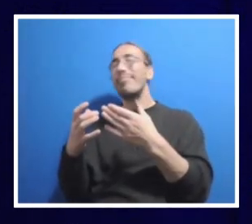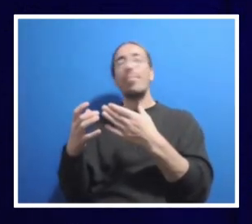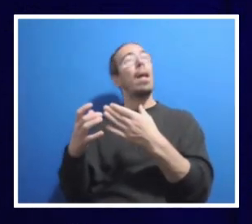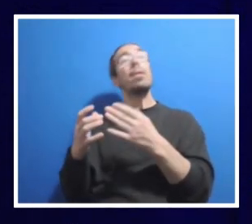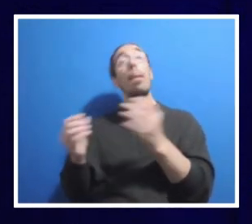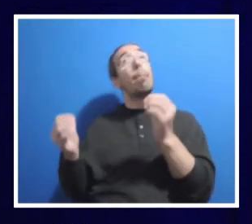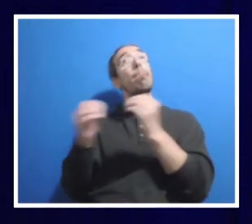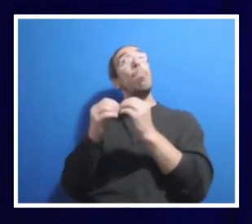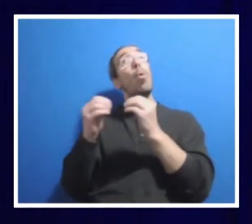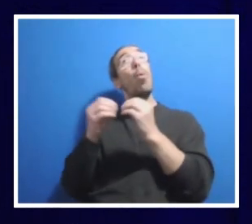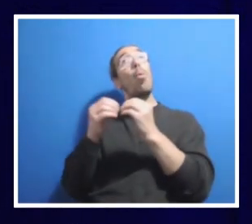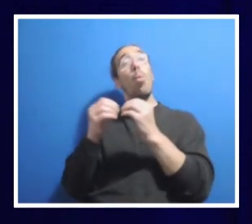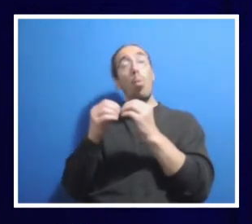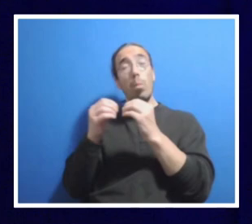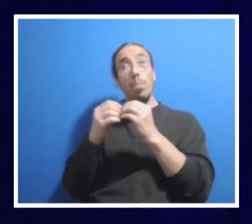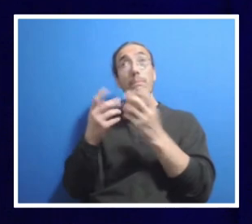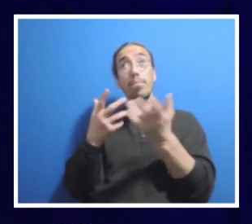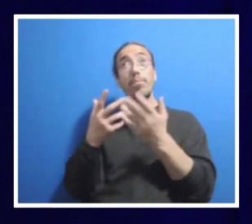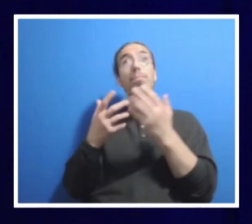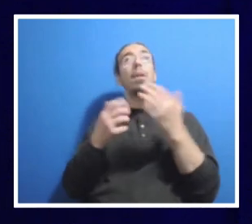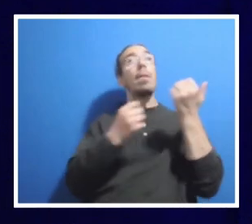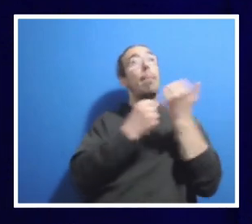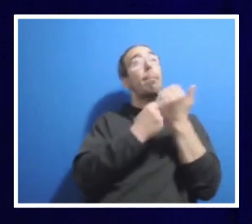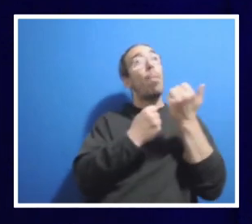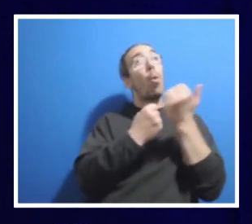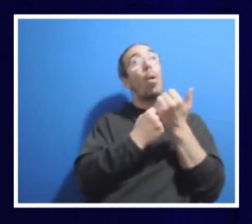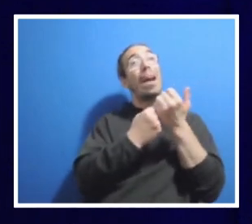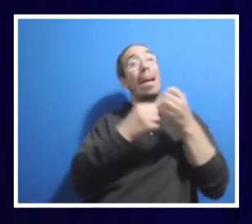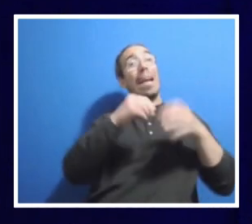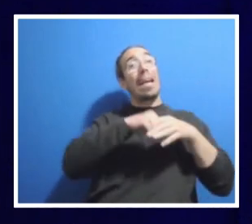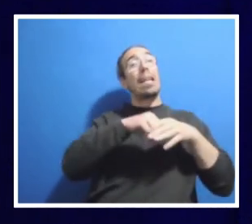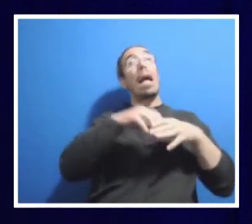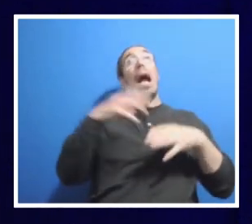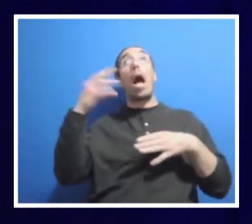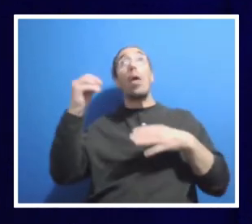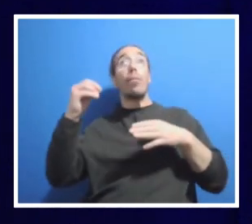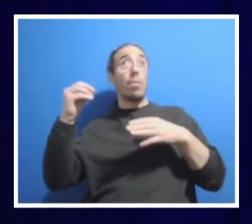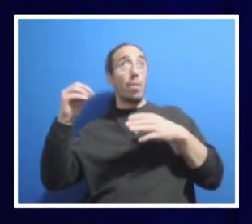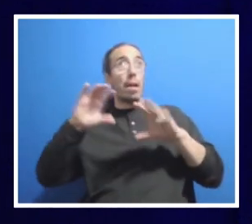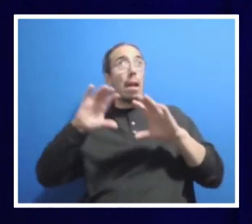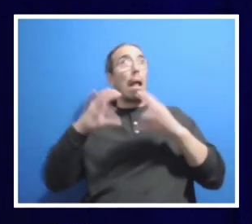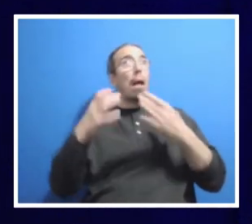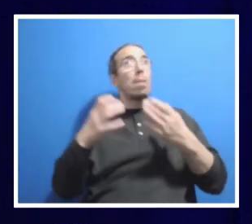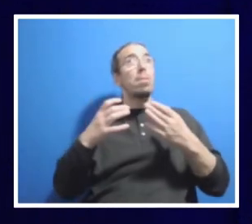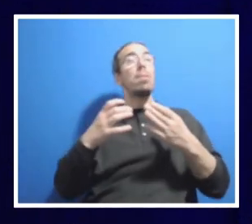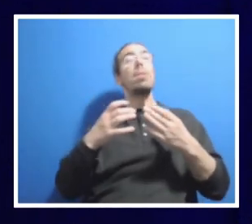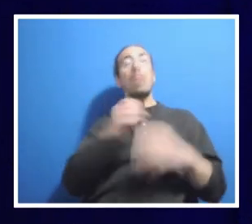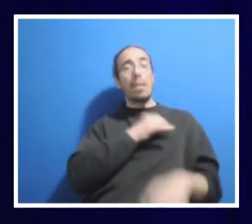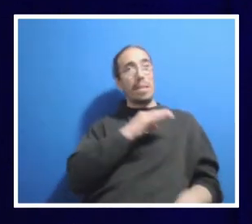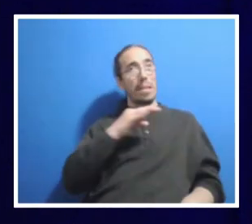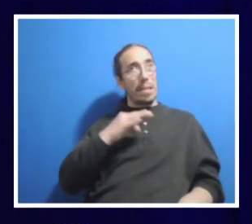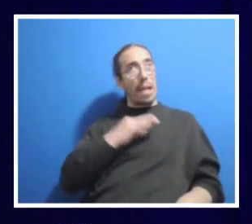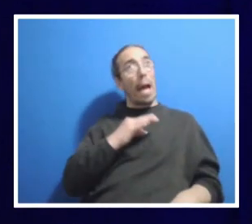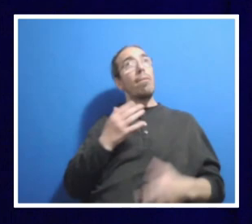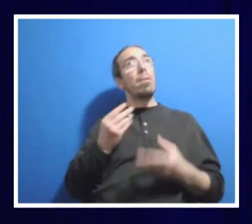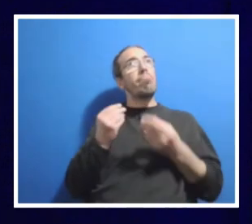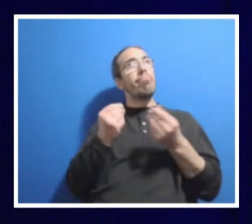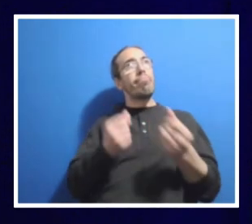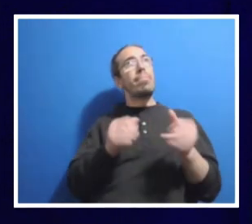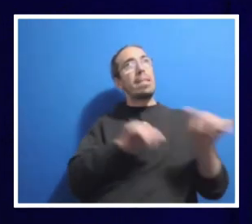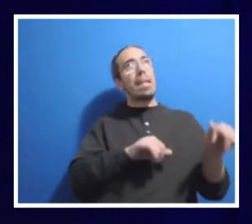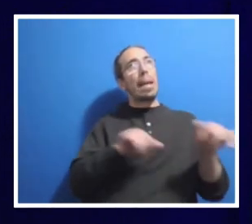provide in the classroom, the support in and out that faculty and staff contribute to is great. But it's also